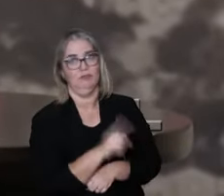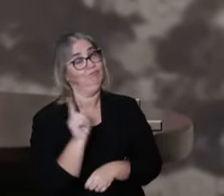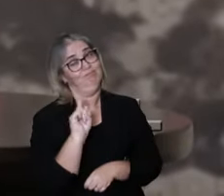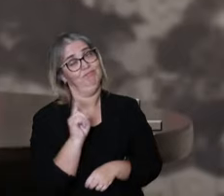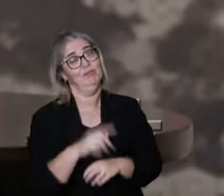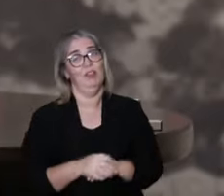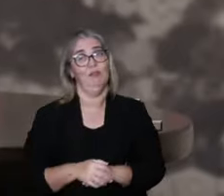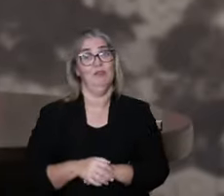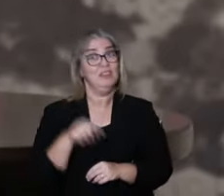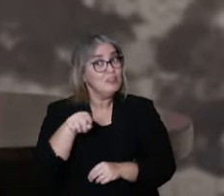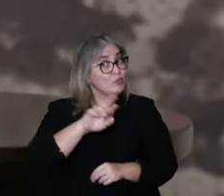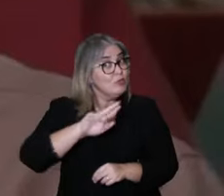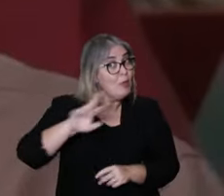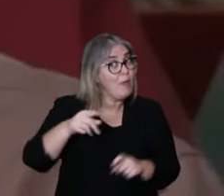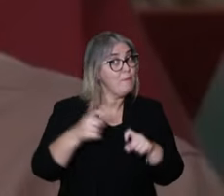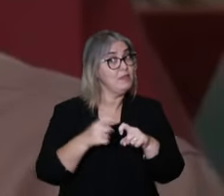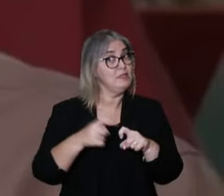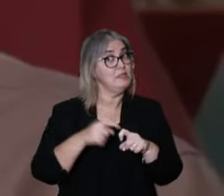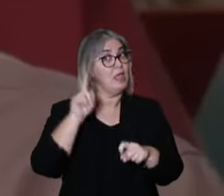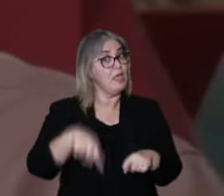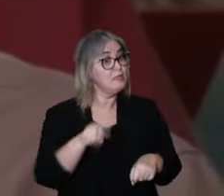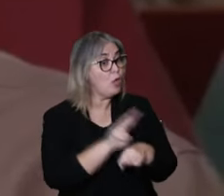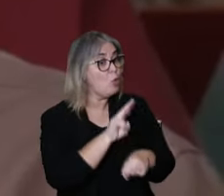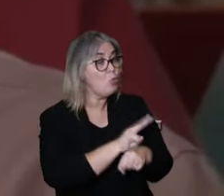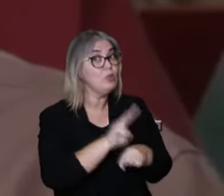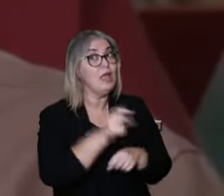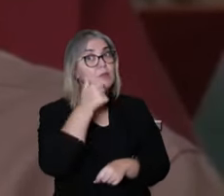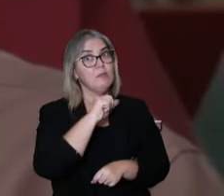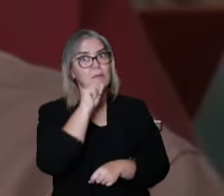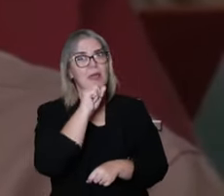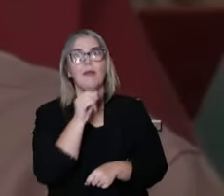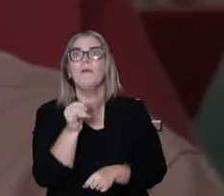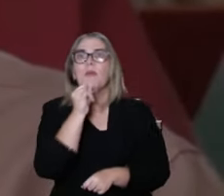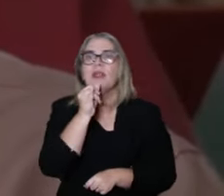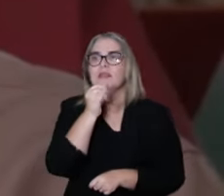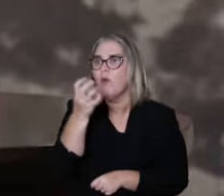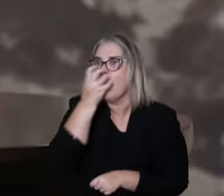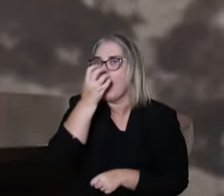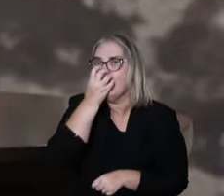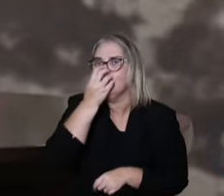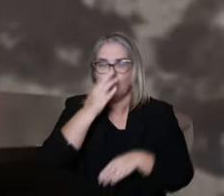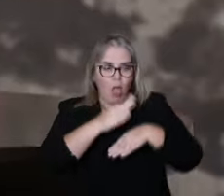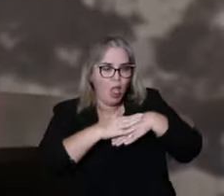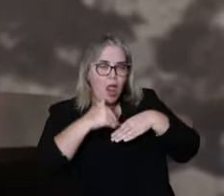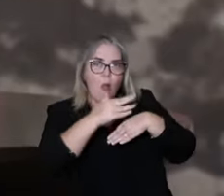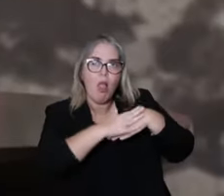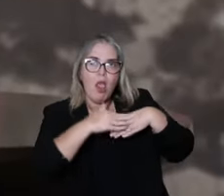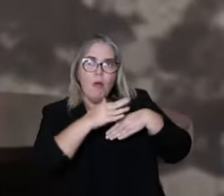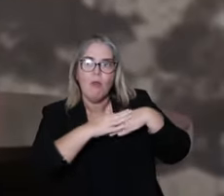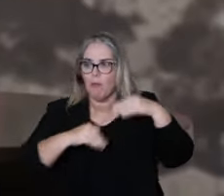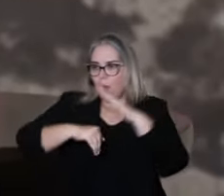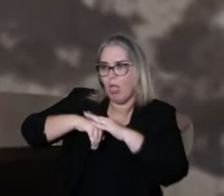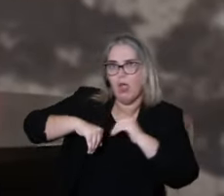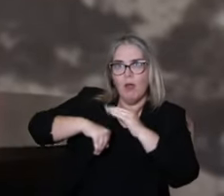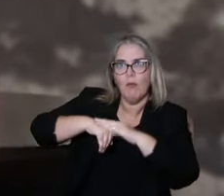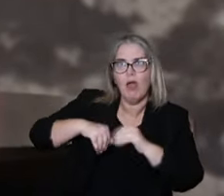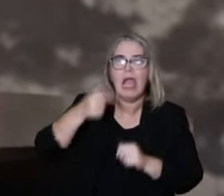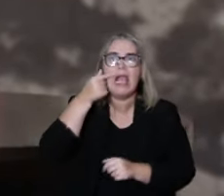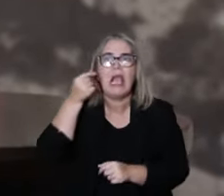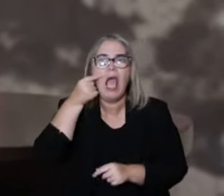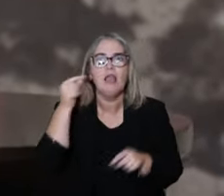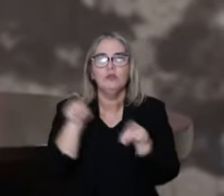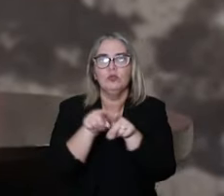of a pup. It's not medicine. It's maternal care. The dogs, they can lick their